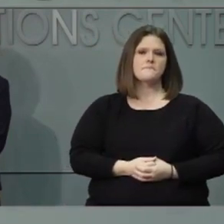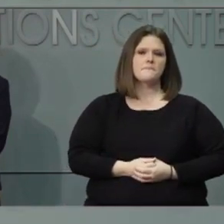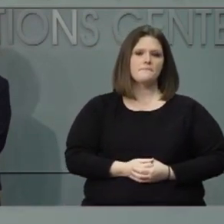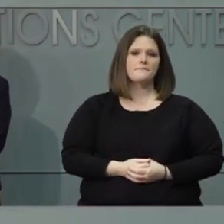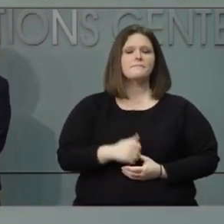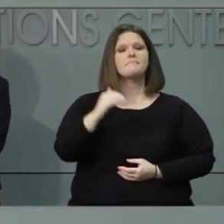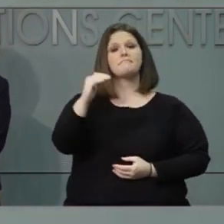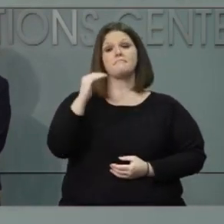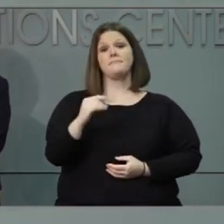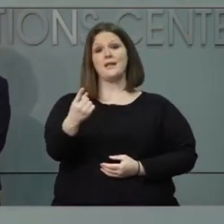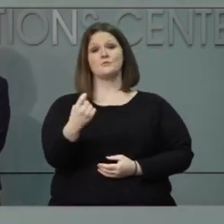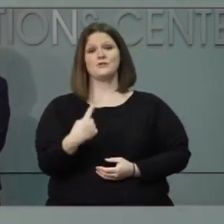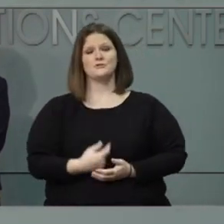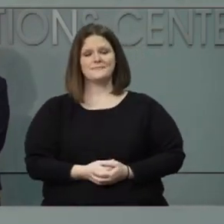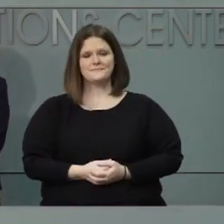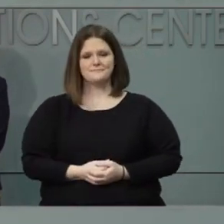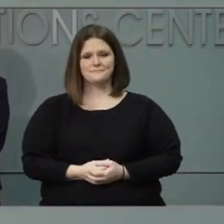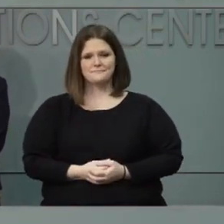Next question, please.